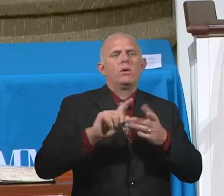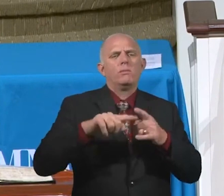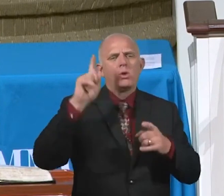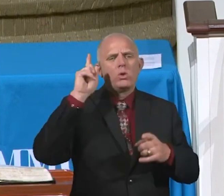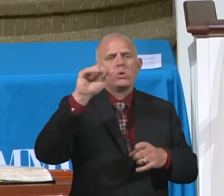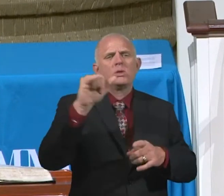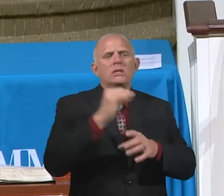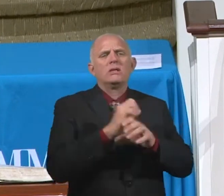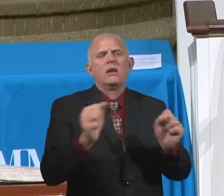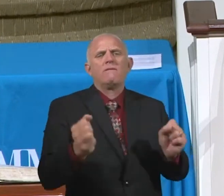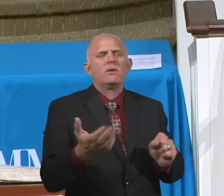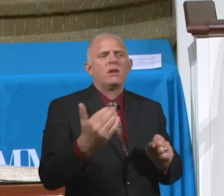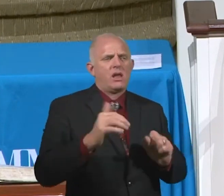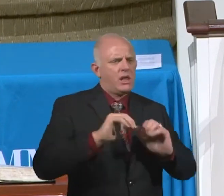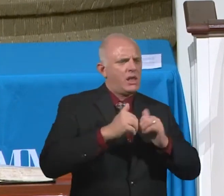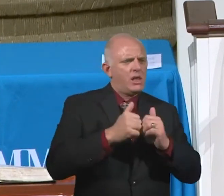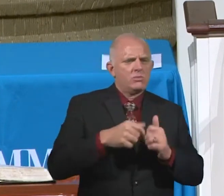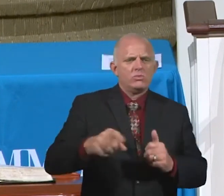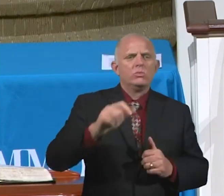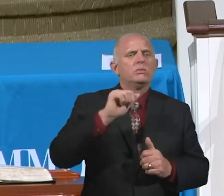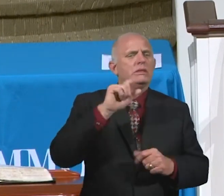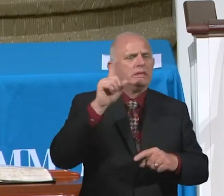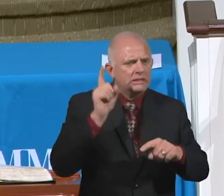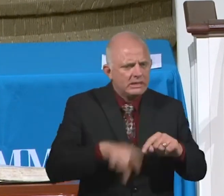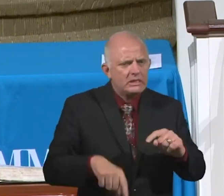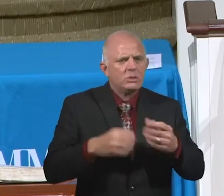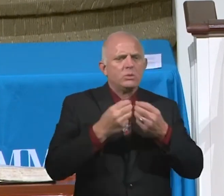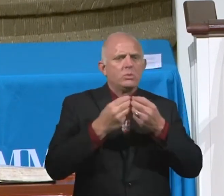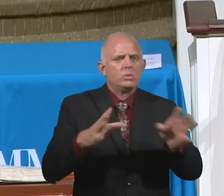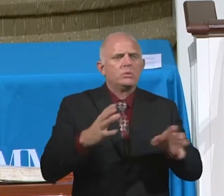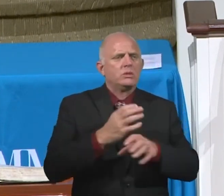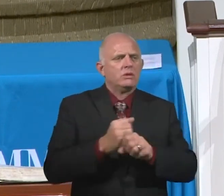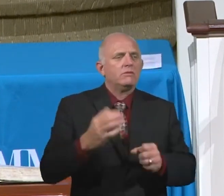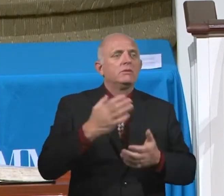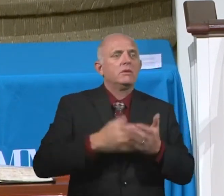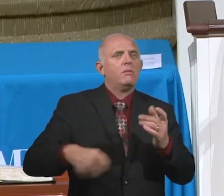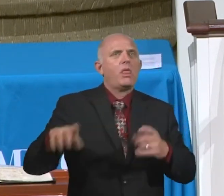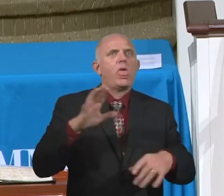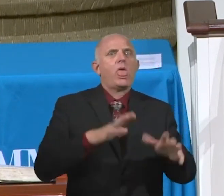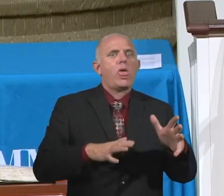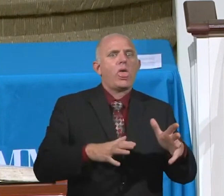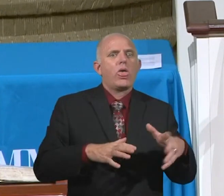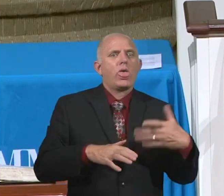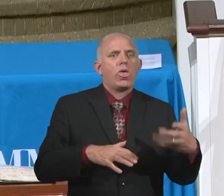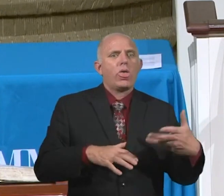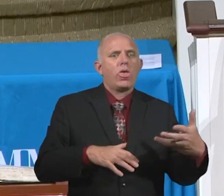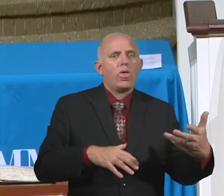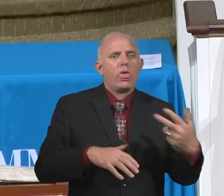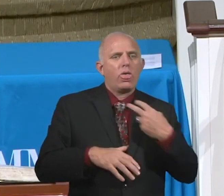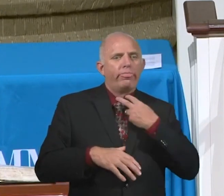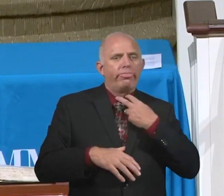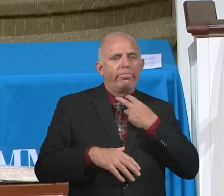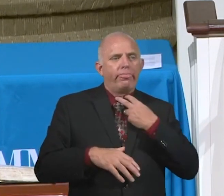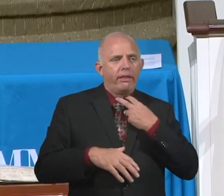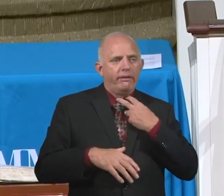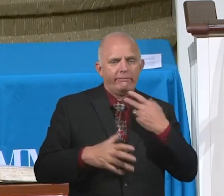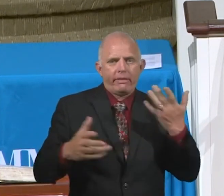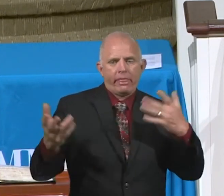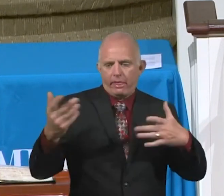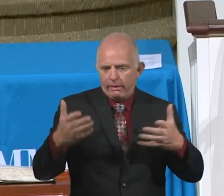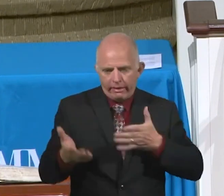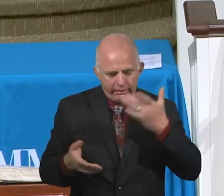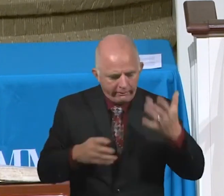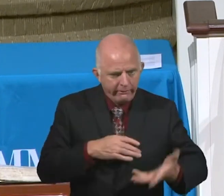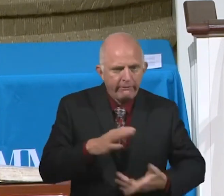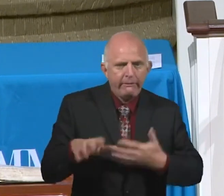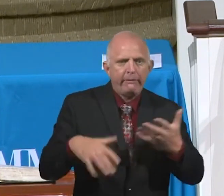How I know I can never lose my salvation. Some of you would be looking down at the floor and studying your shoelaces. Don't